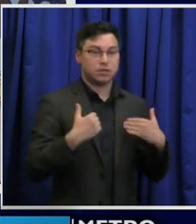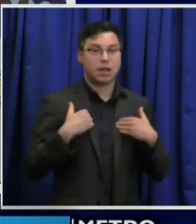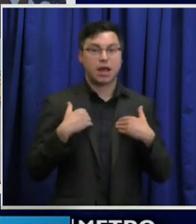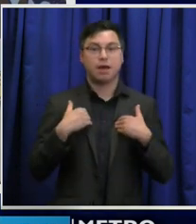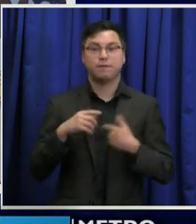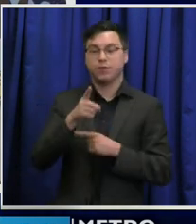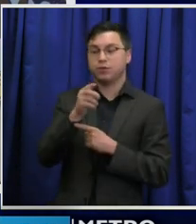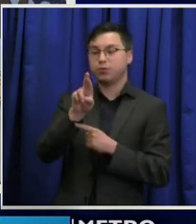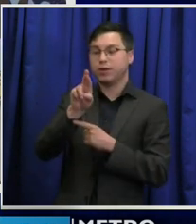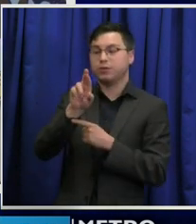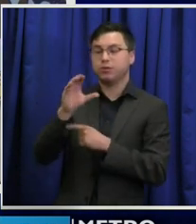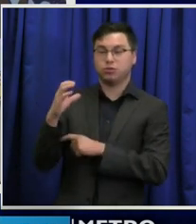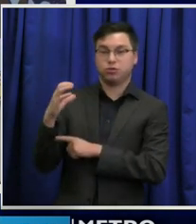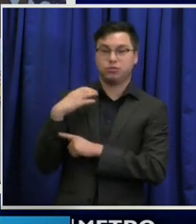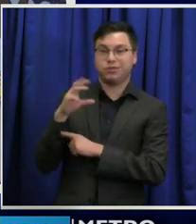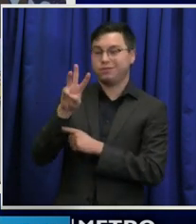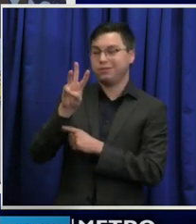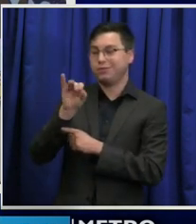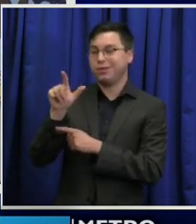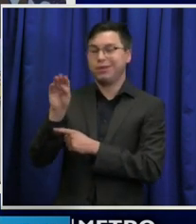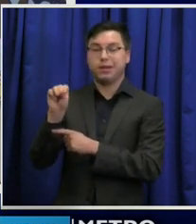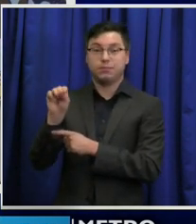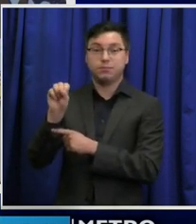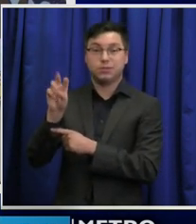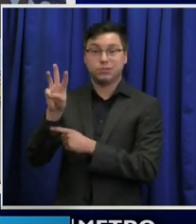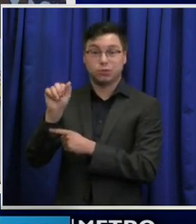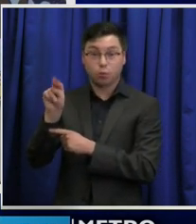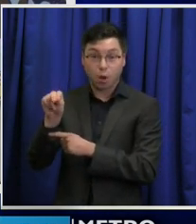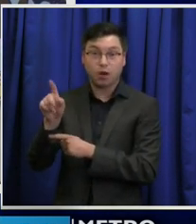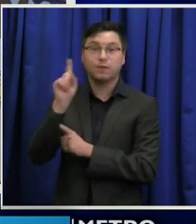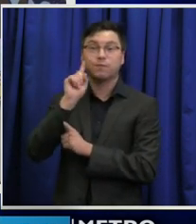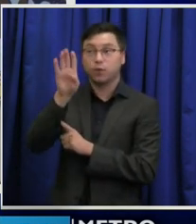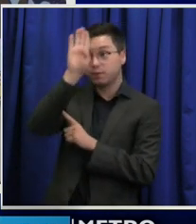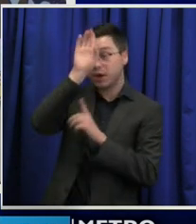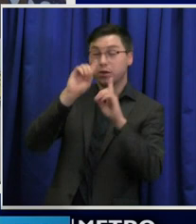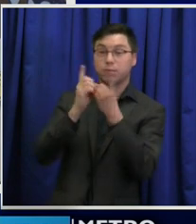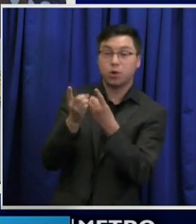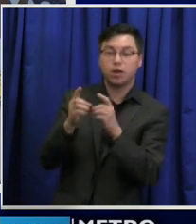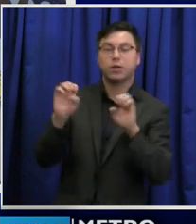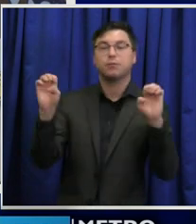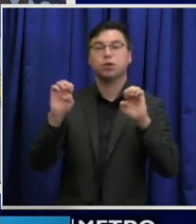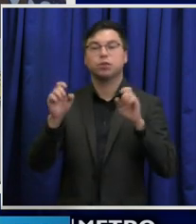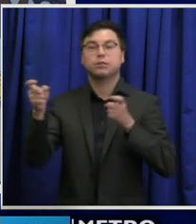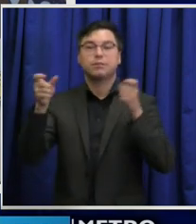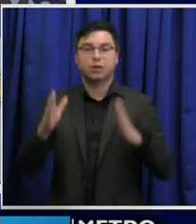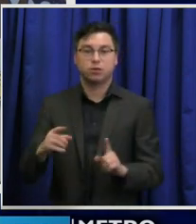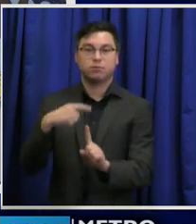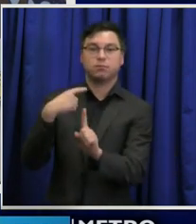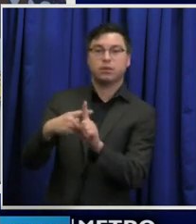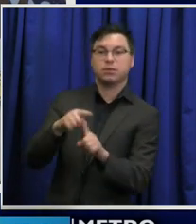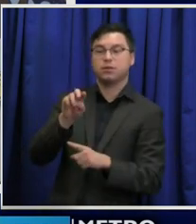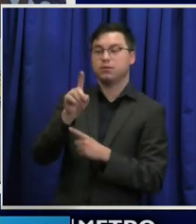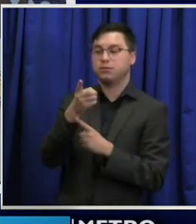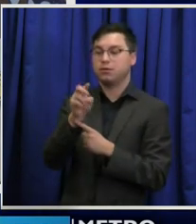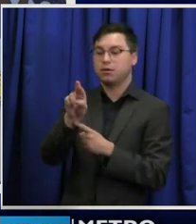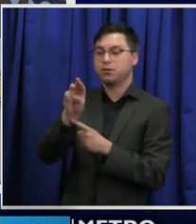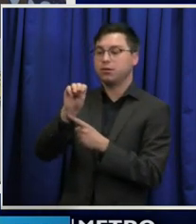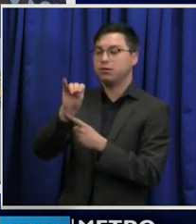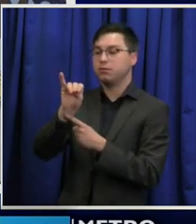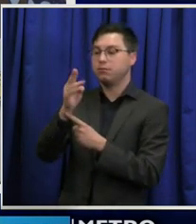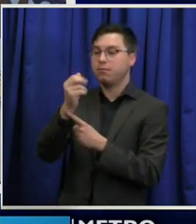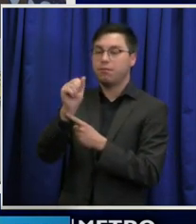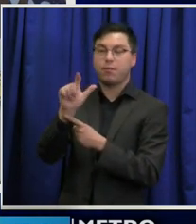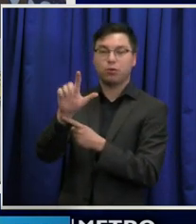William Swan of the Office of Emergency Management and National Fire Department and Dr. Michael Caldwell, Director of Health of the Metro